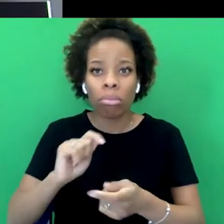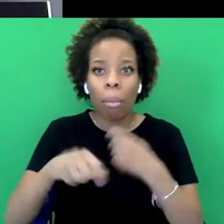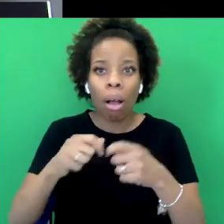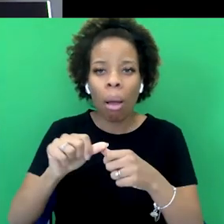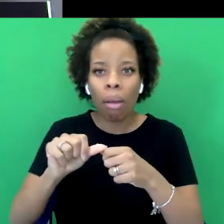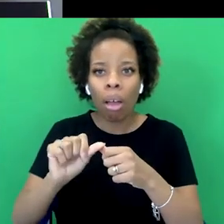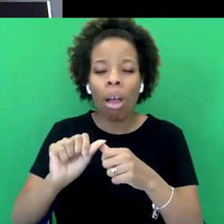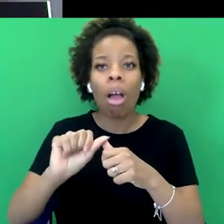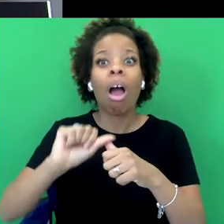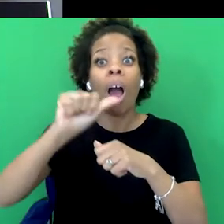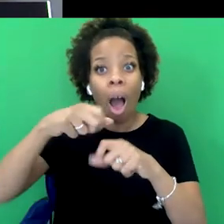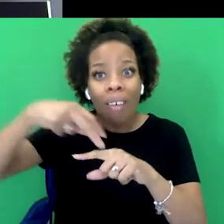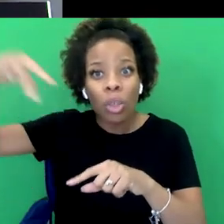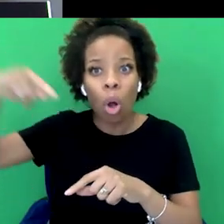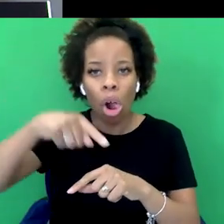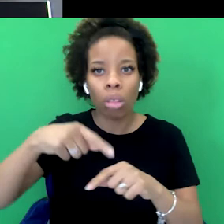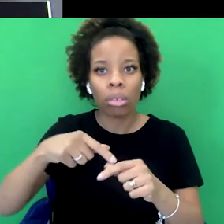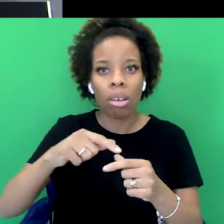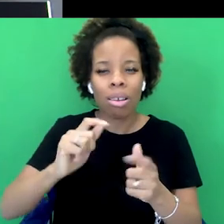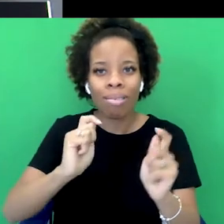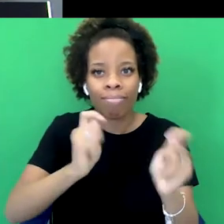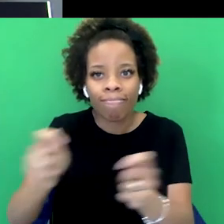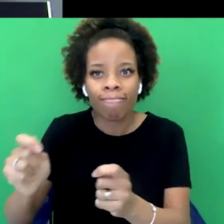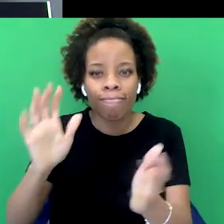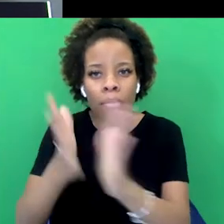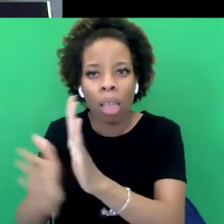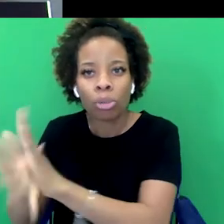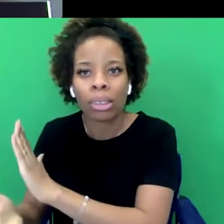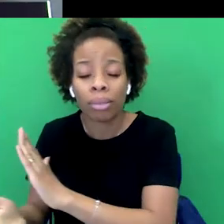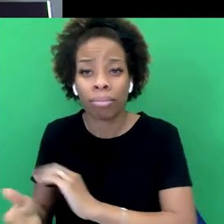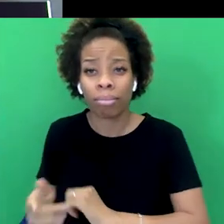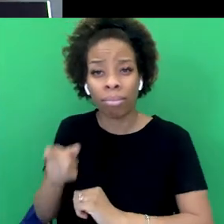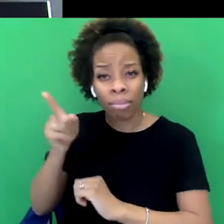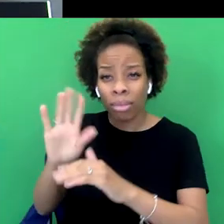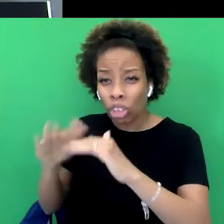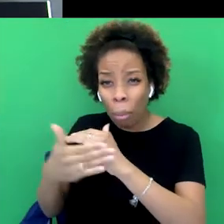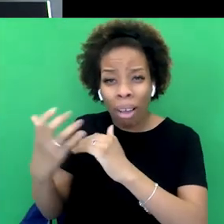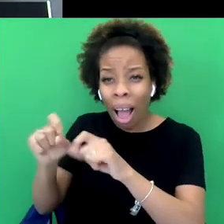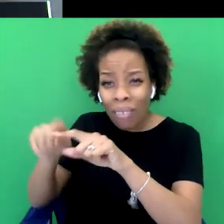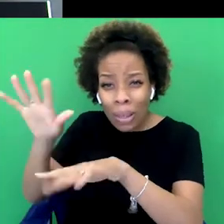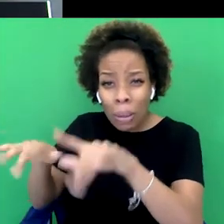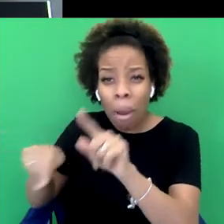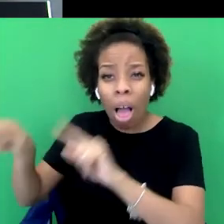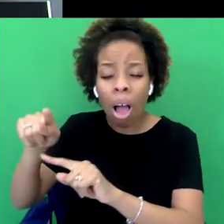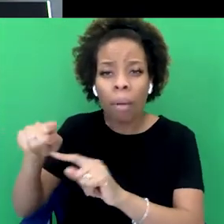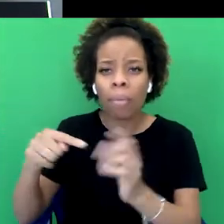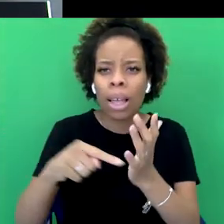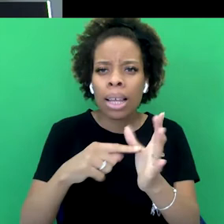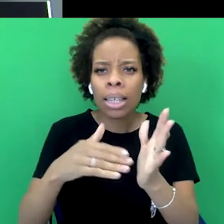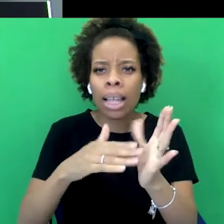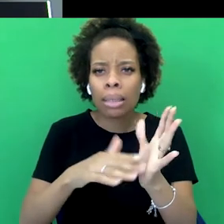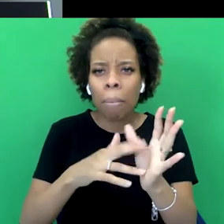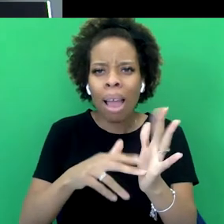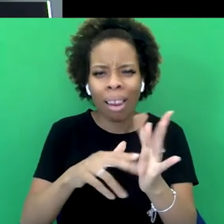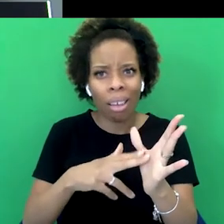a clampdown, the Morant Bay Rebellion after slavery in Jamaica. But the worst thing is what happened to the Tasmanians, I think. People often say,